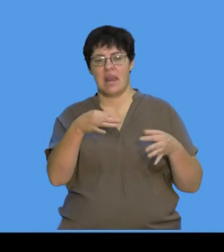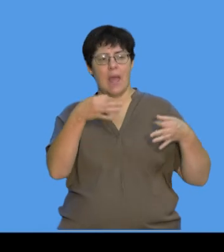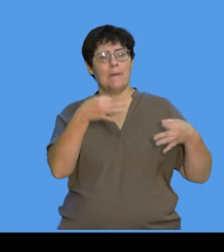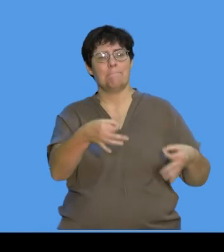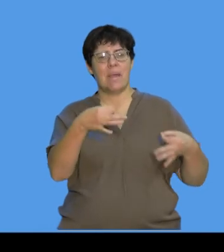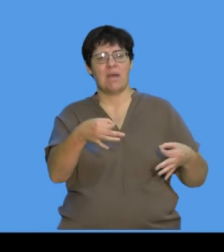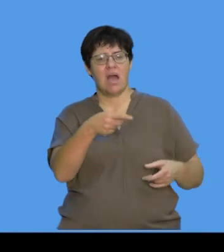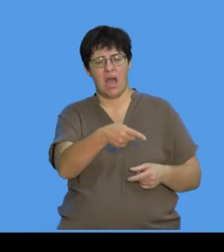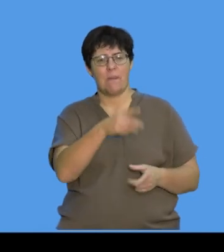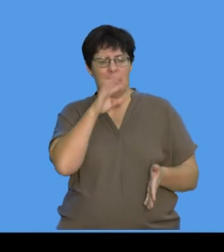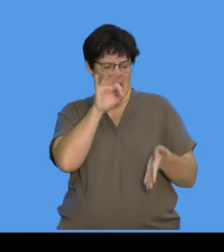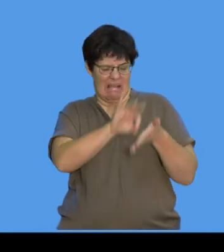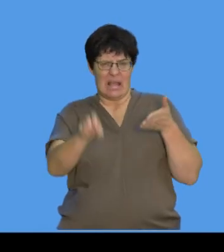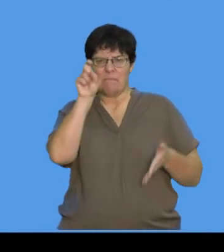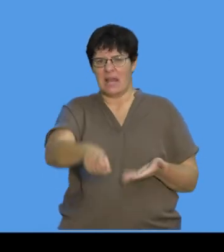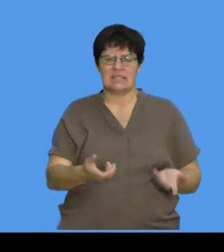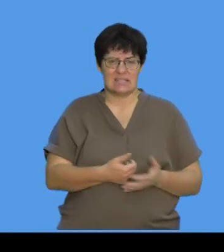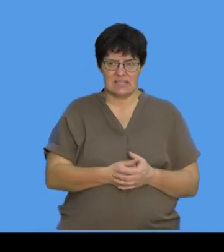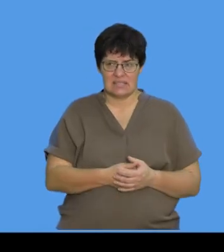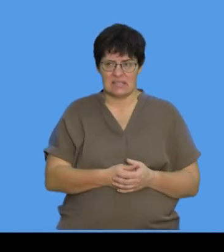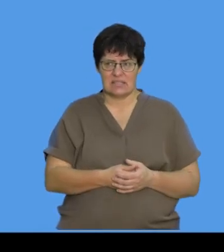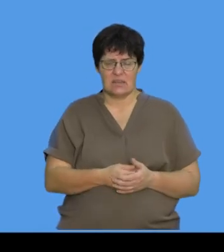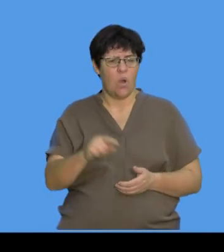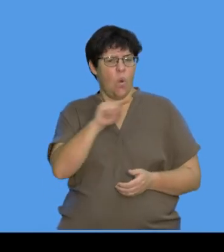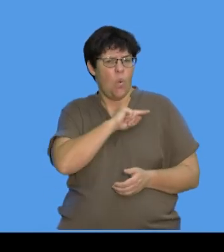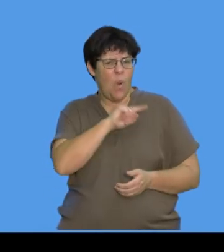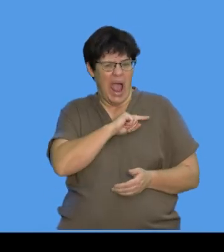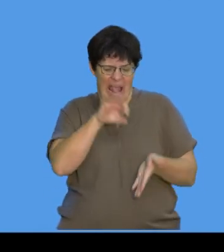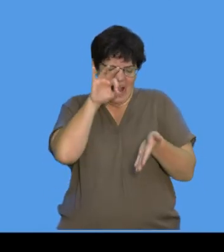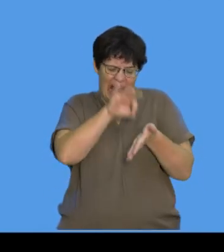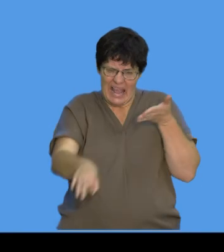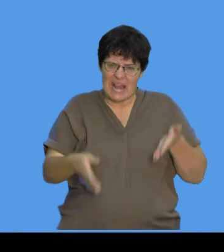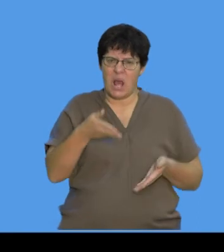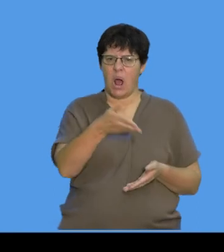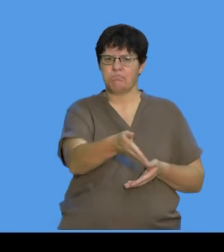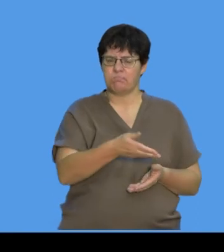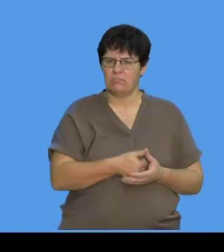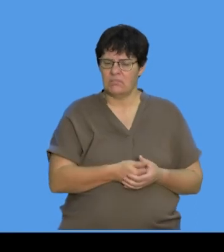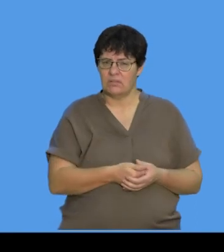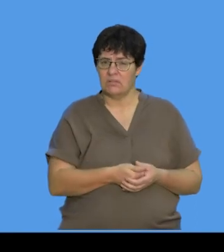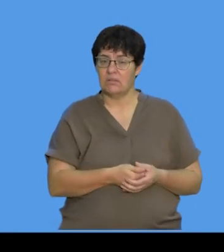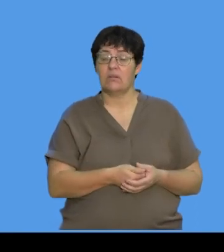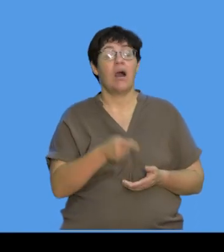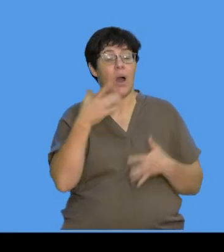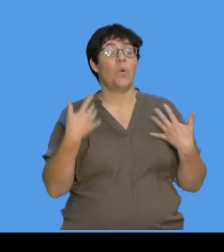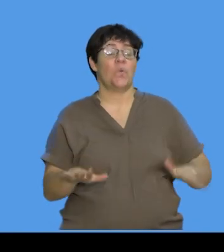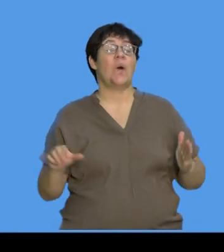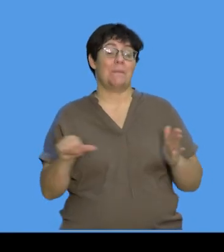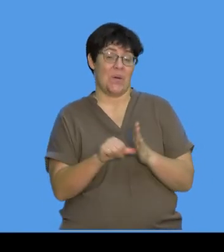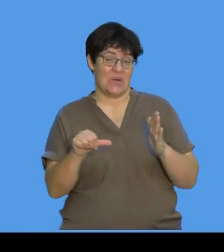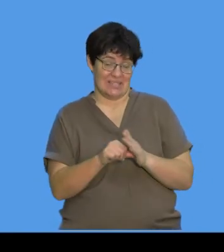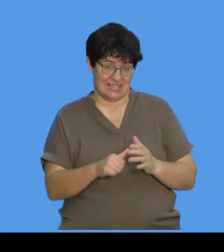discs were sterile. So, why did you have to put sterile paper discs there? Very important,